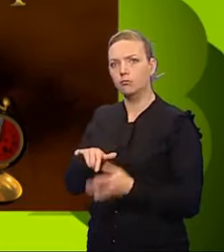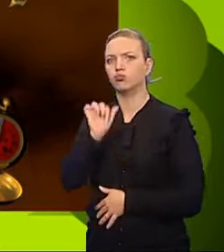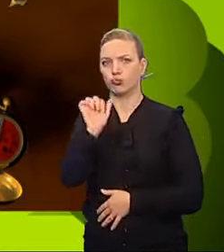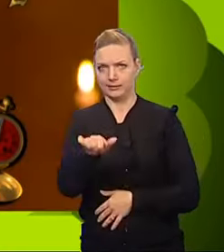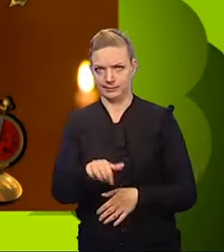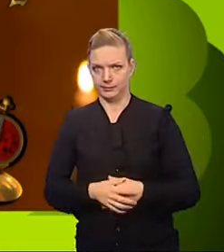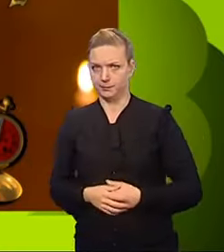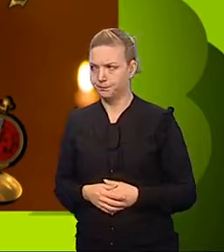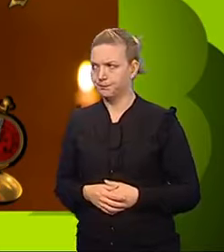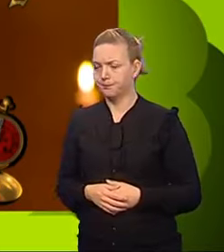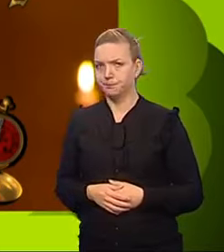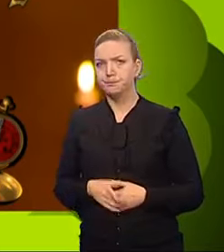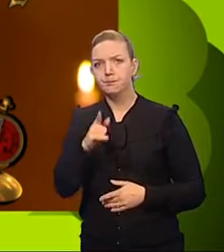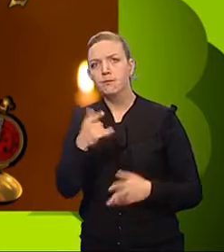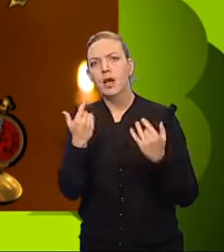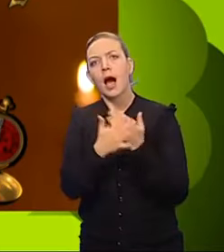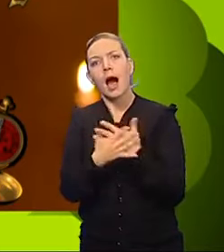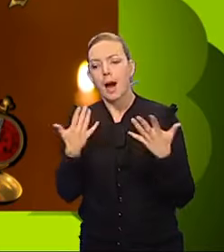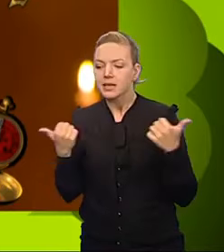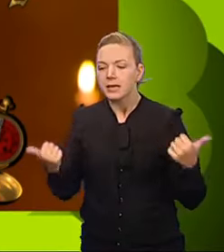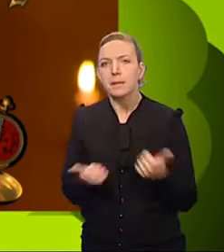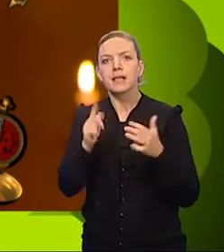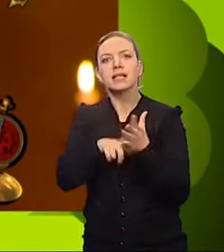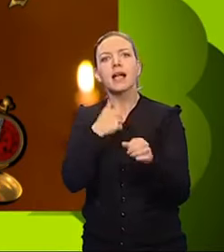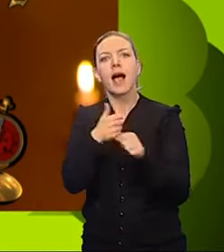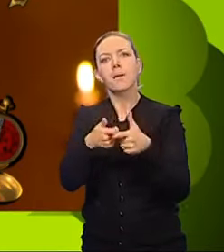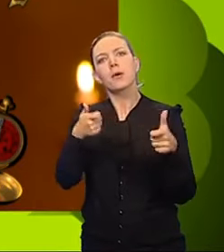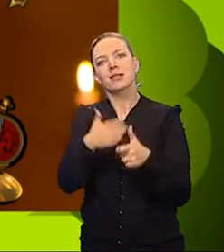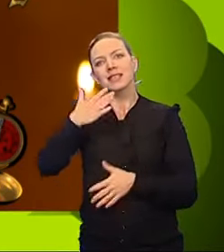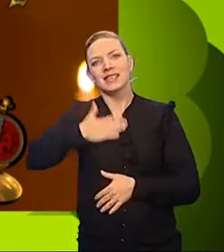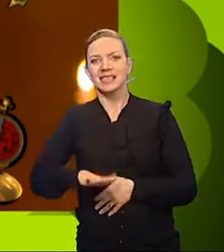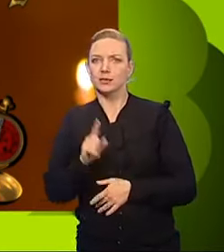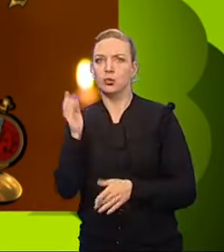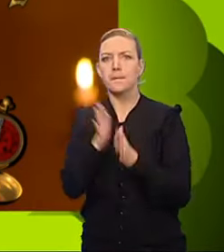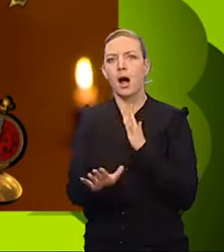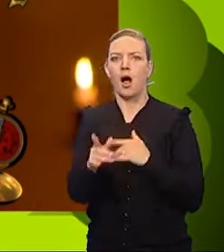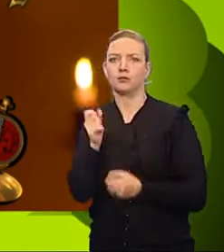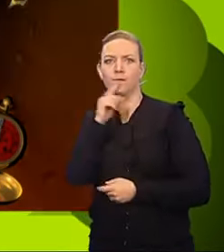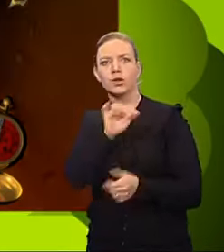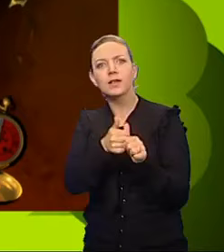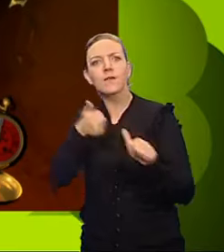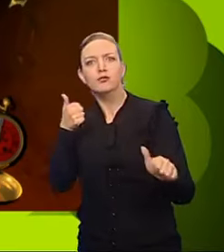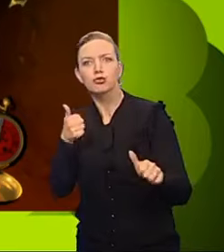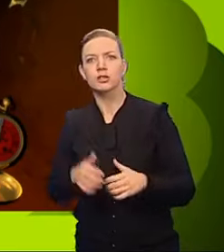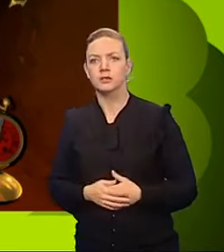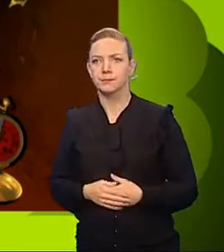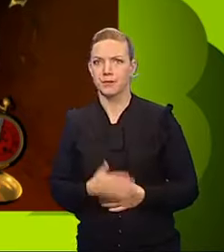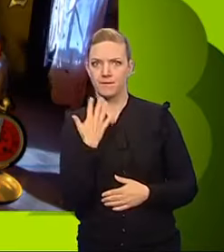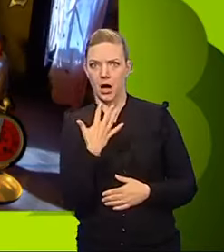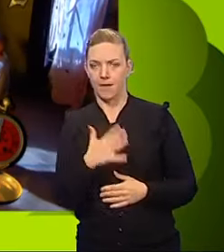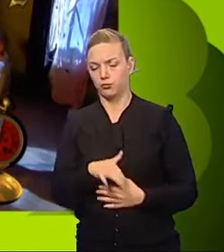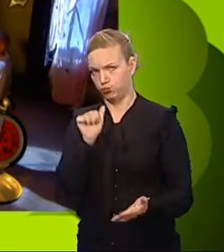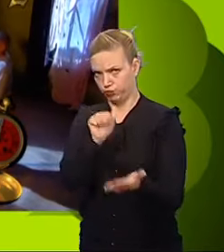Correct. Brianna, how many complete egg boxes were needed to pass Freaky Factory? Five. Correct.